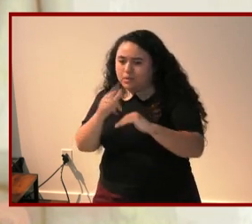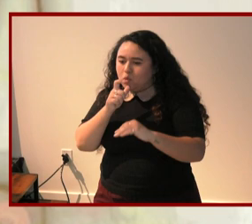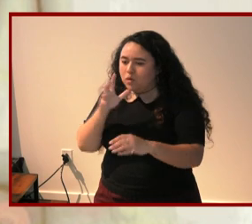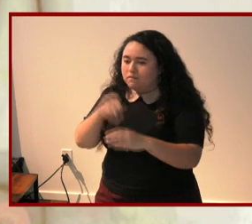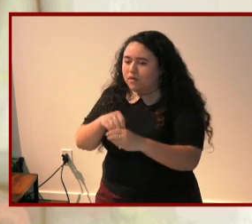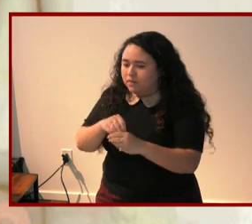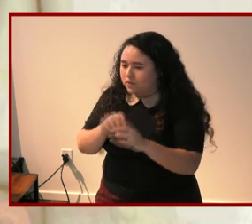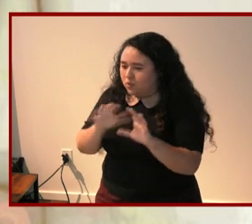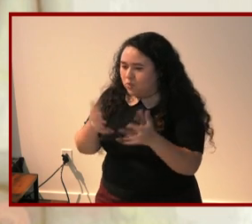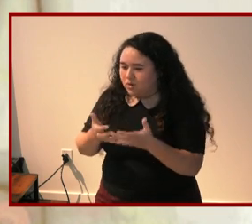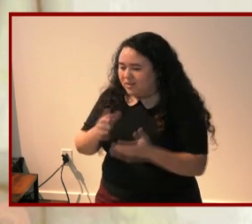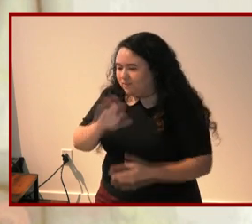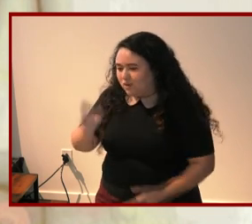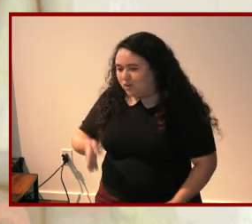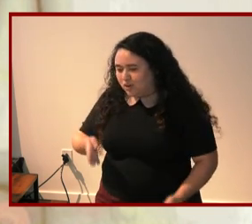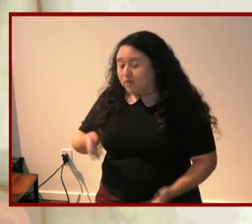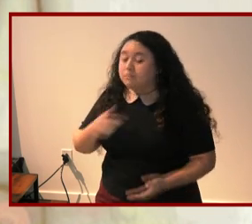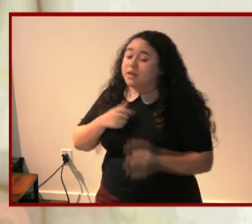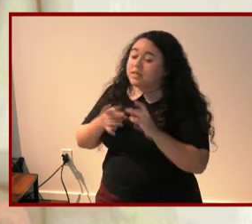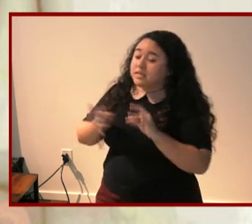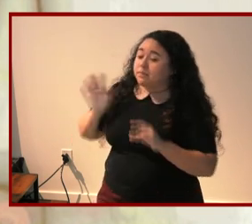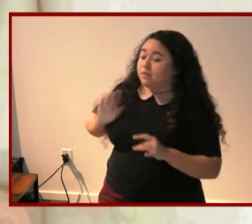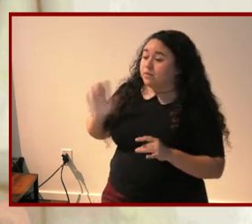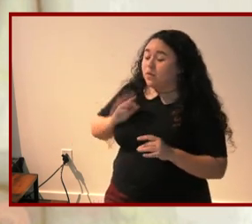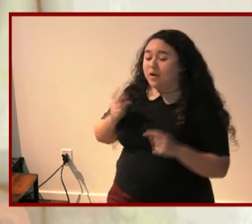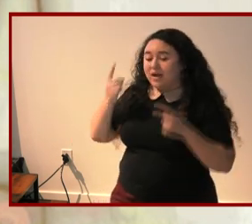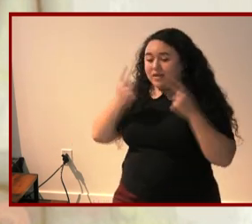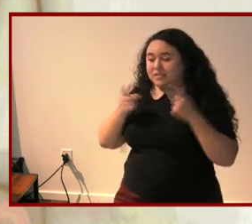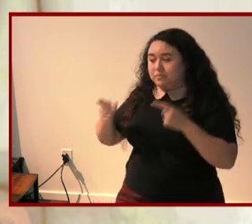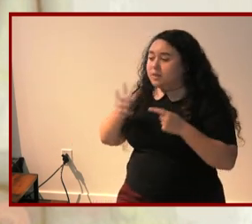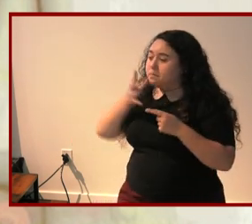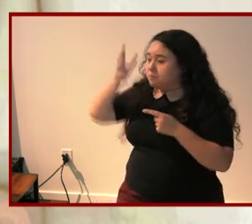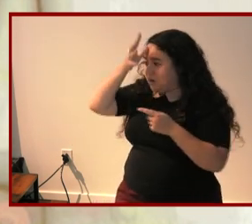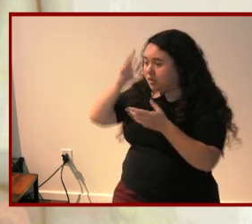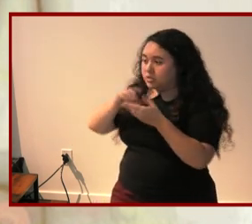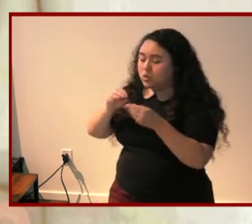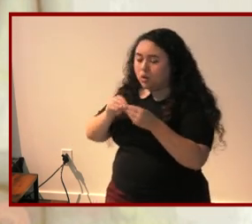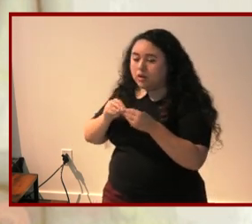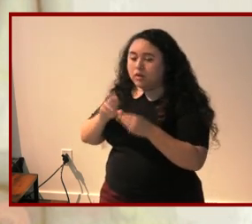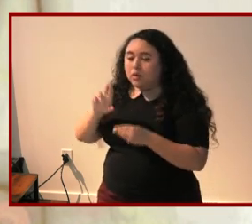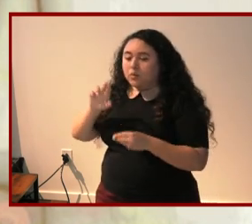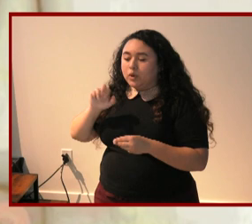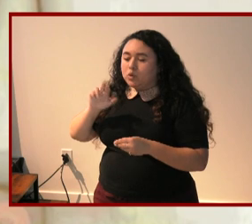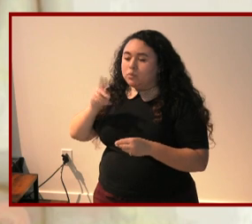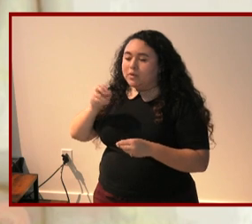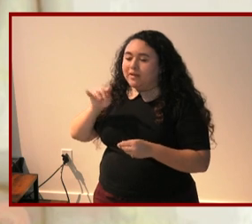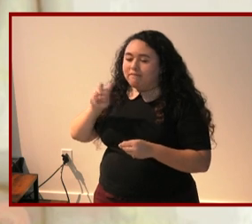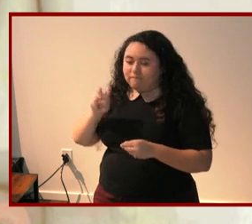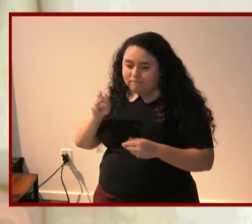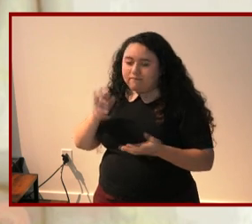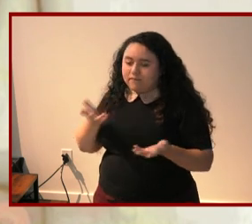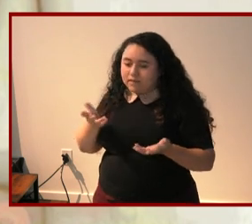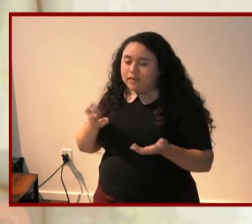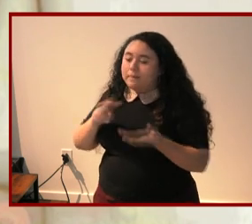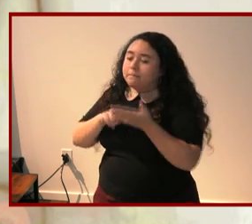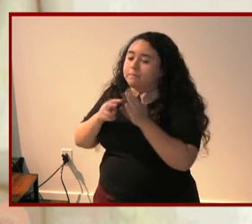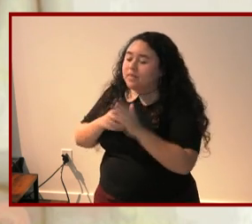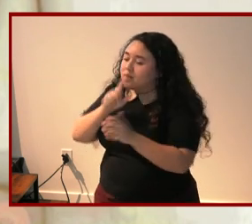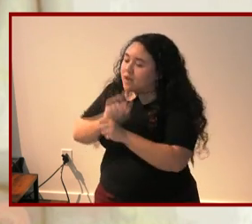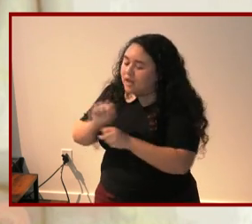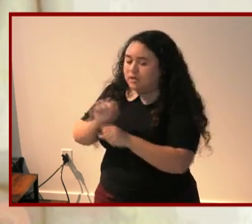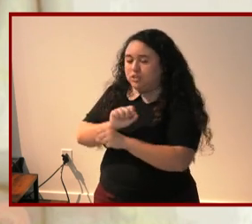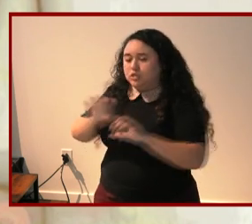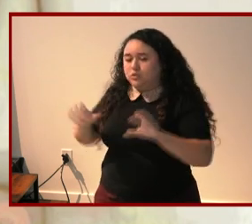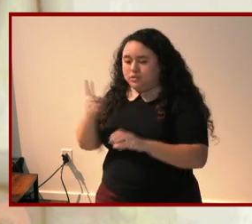but as i said before i also consider these memoirs to be recuperative and by this i mean that they are actually doing something